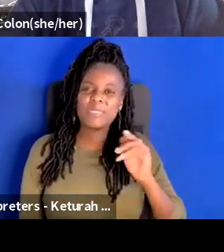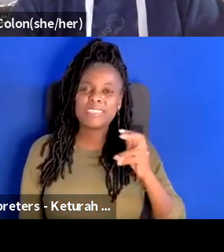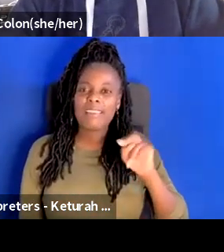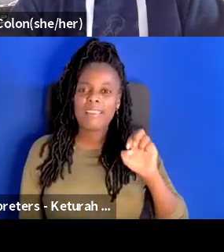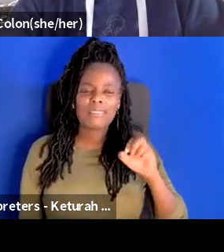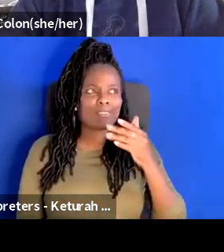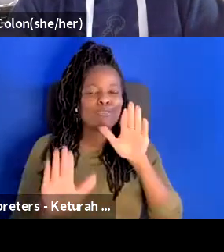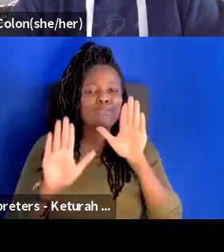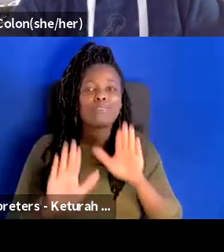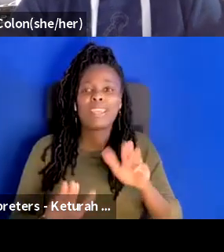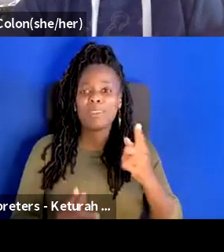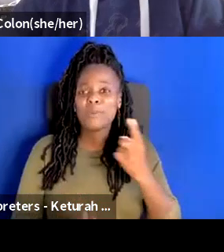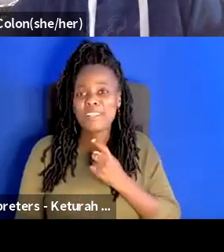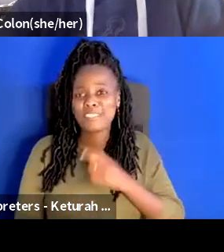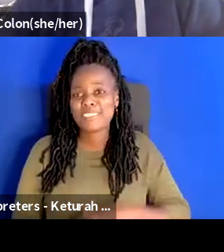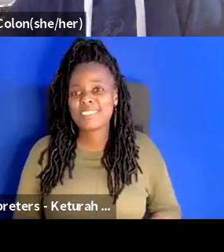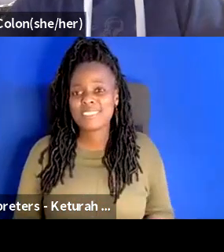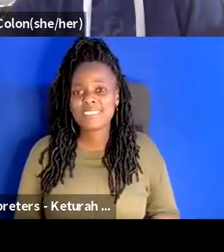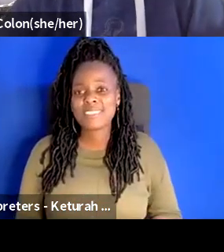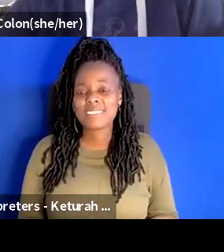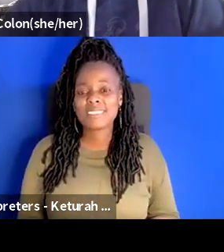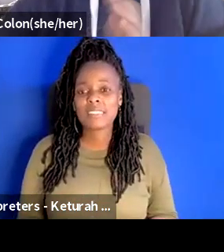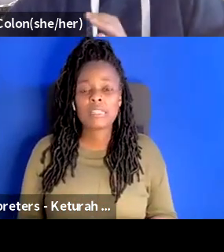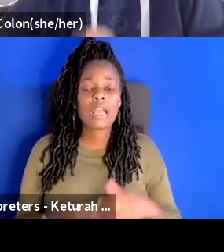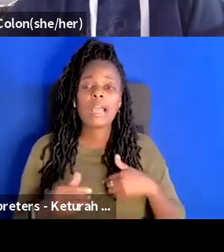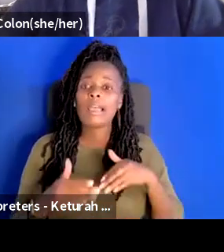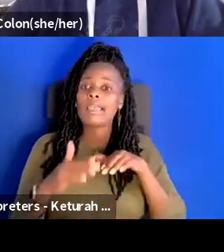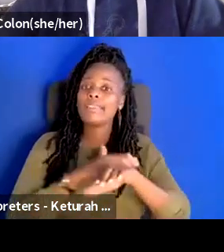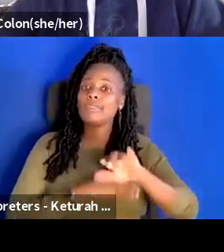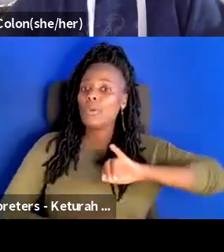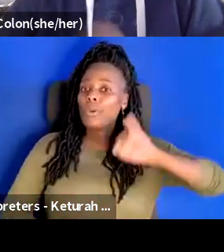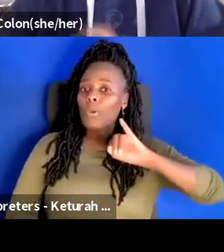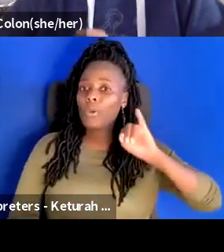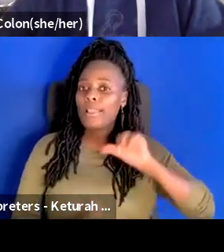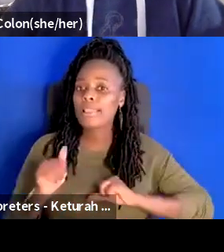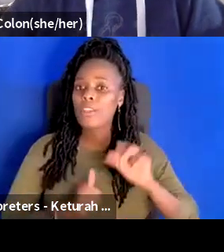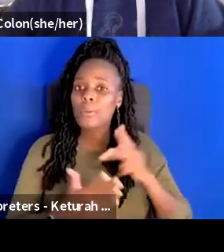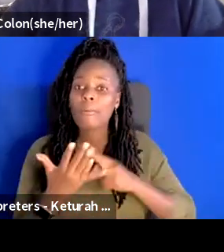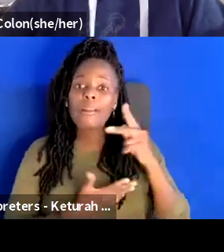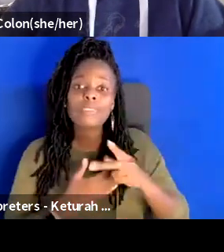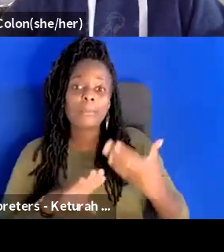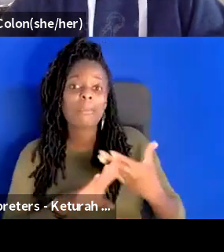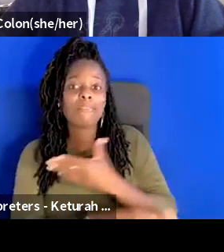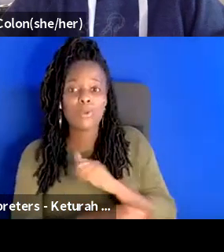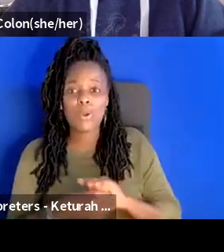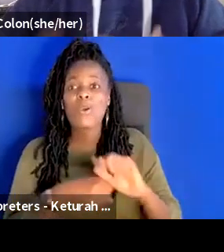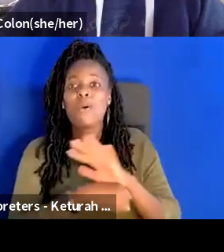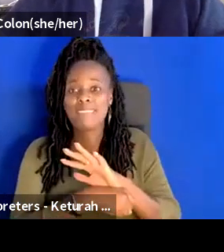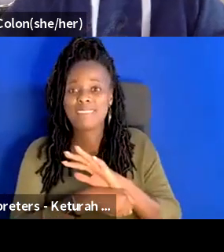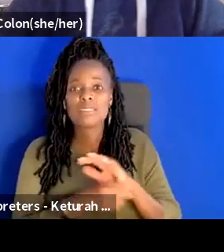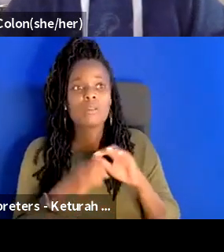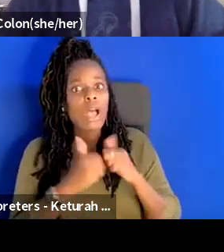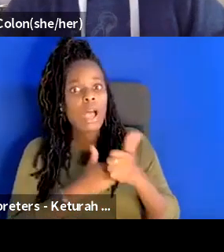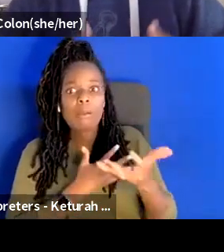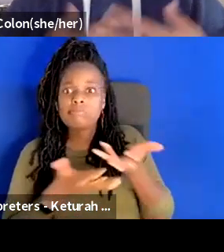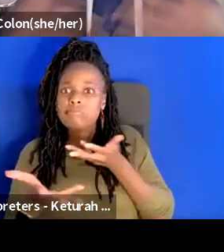well obviously i came into oakland theater project before covid so my methods of interacting with the patrons were starkly